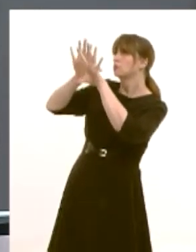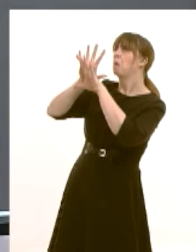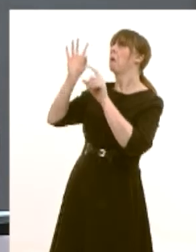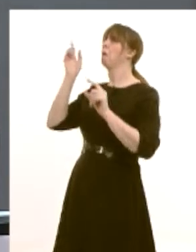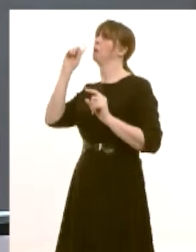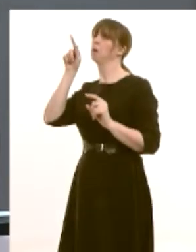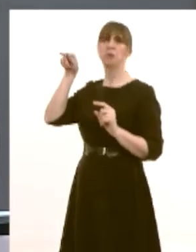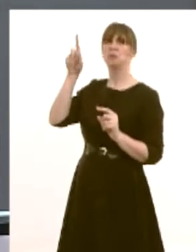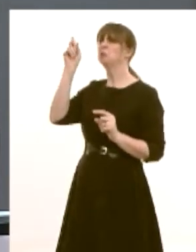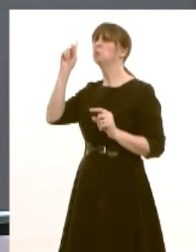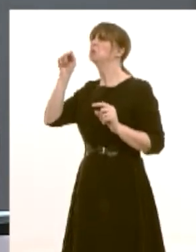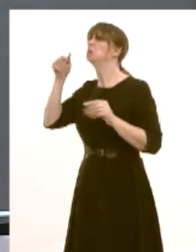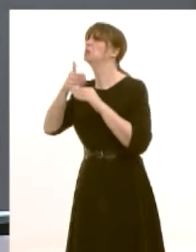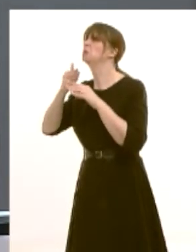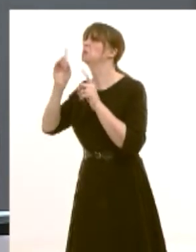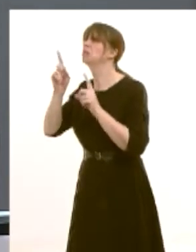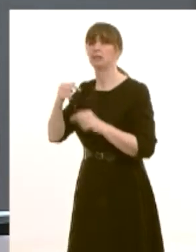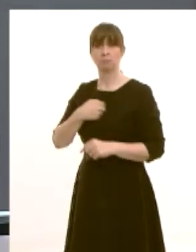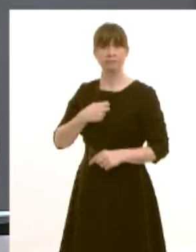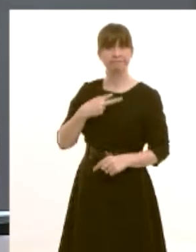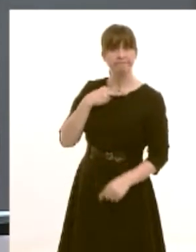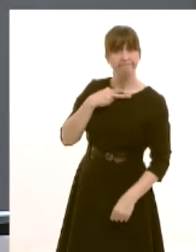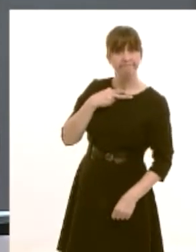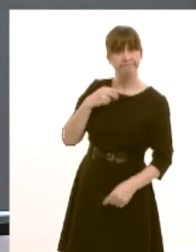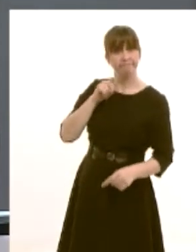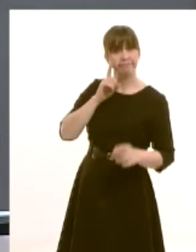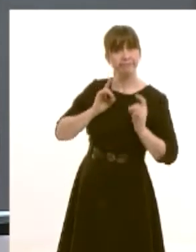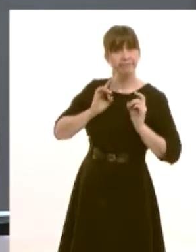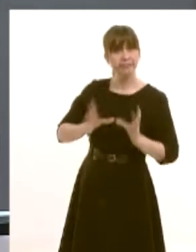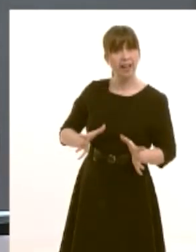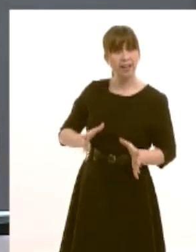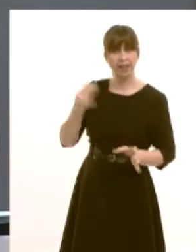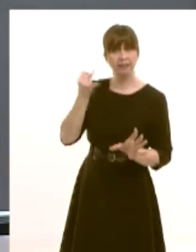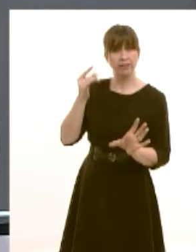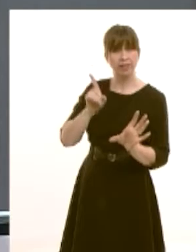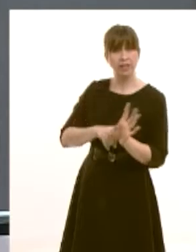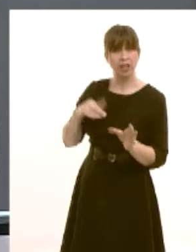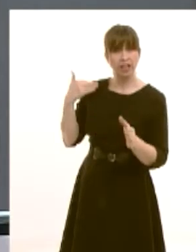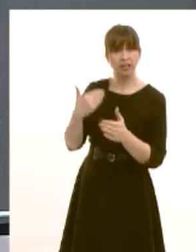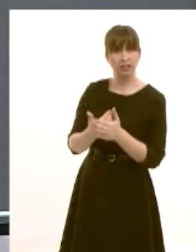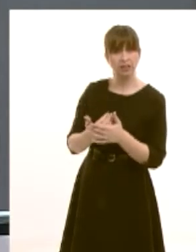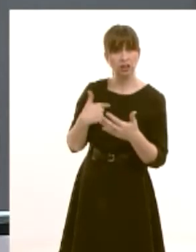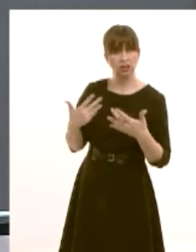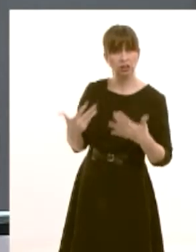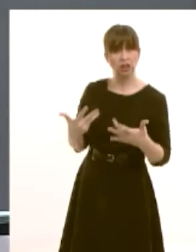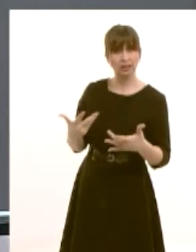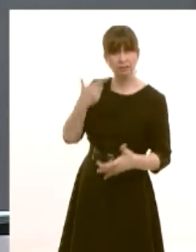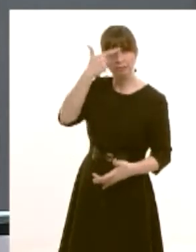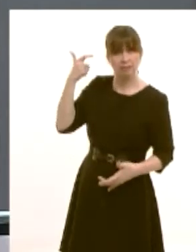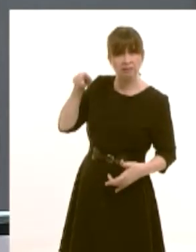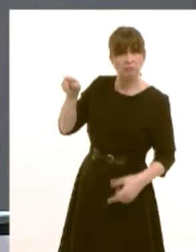and it's a source of great sadness for me to have to leave this institution after 17 years without ever understanding exactly